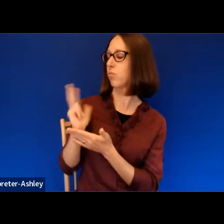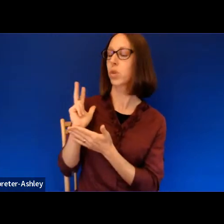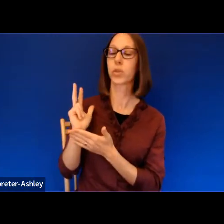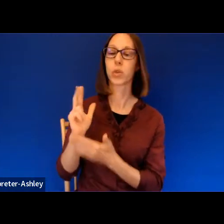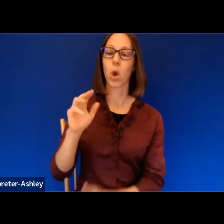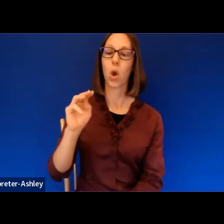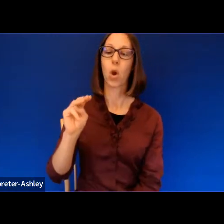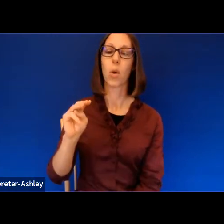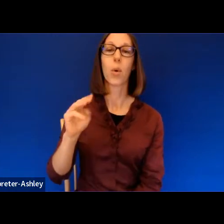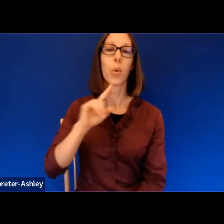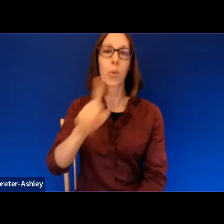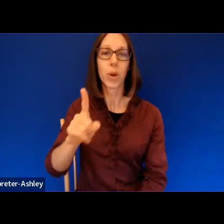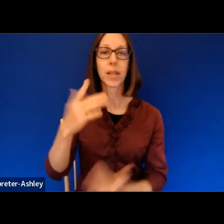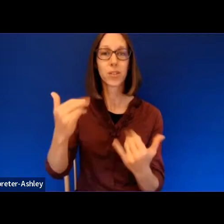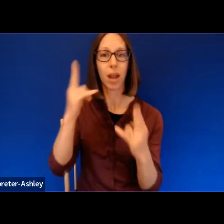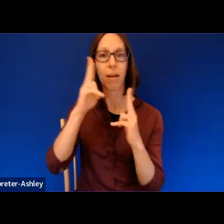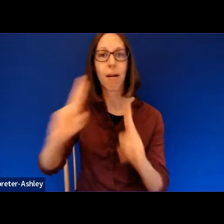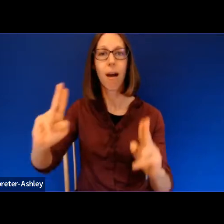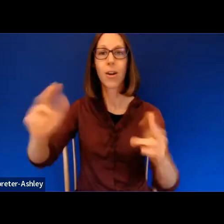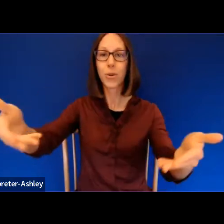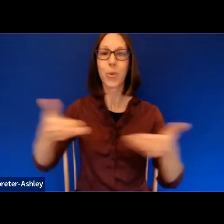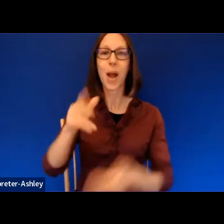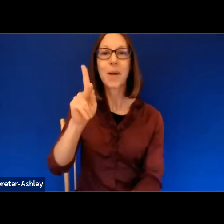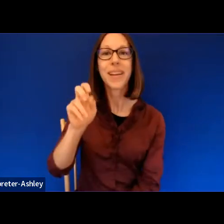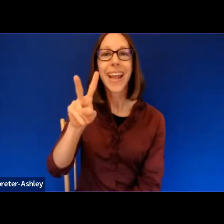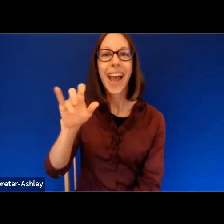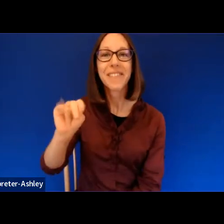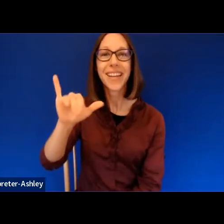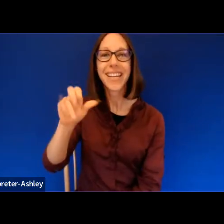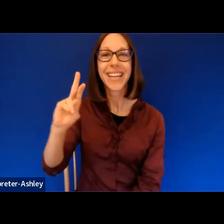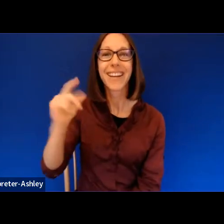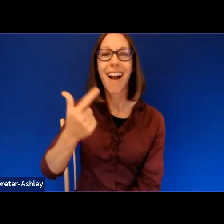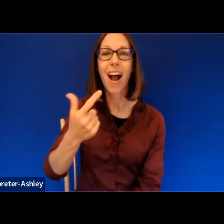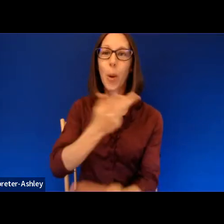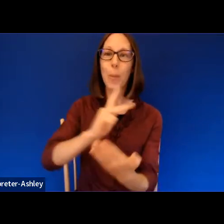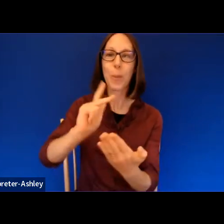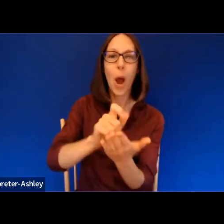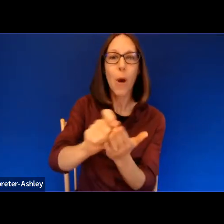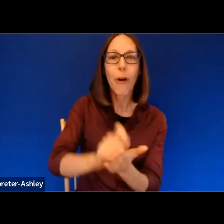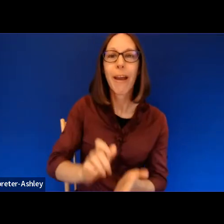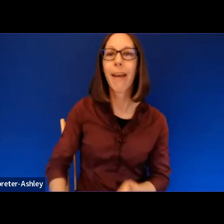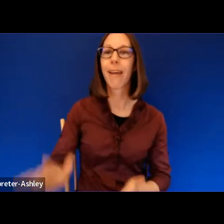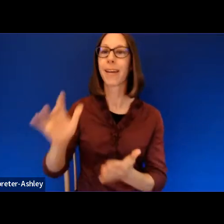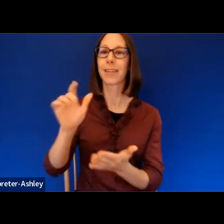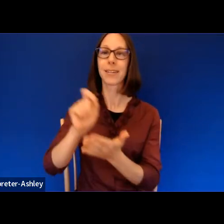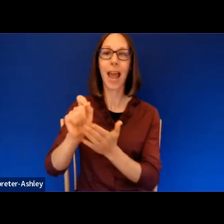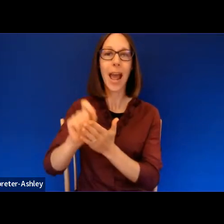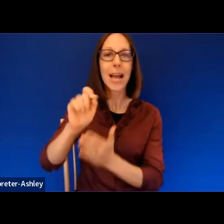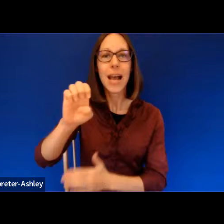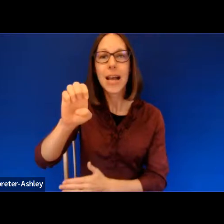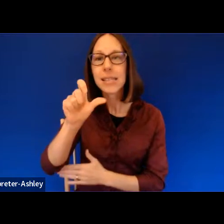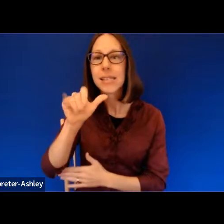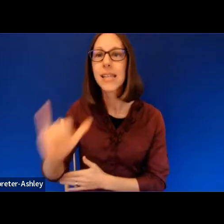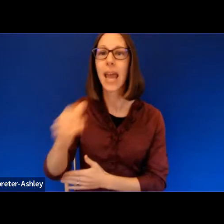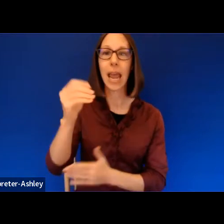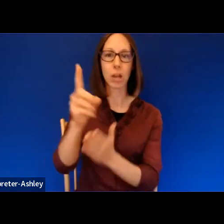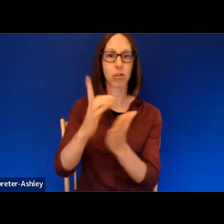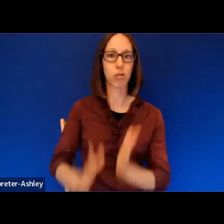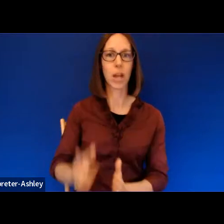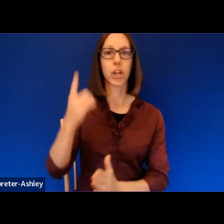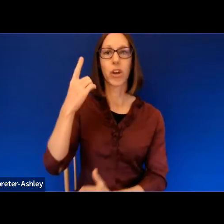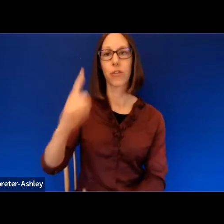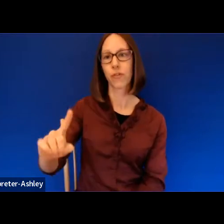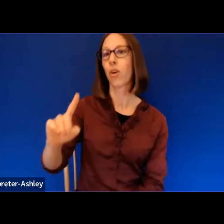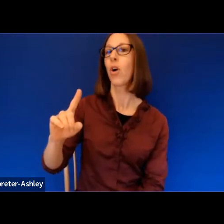today to welcome Kevin Young, poet, essayist, editor, and director of the Smithsonian's National Museum of